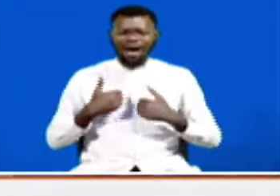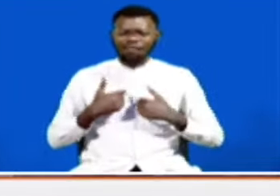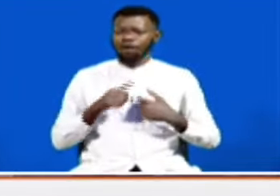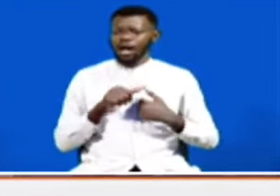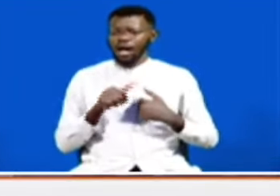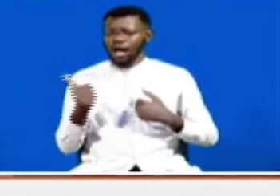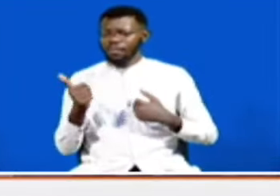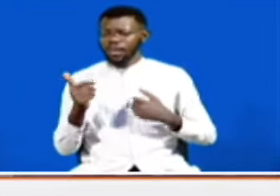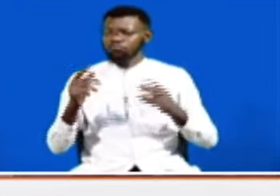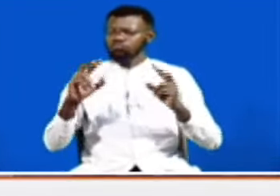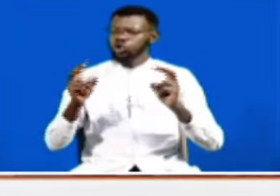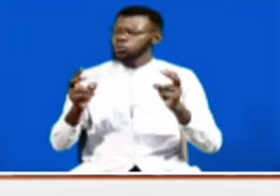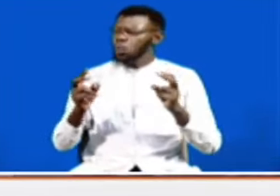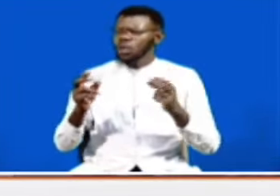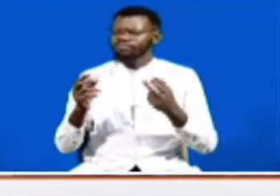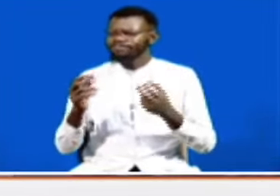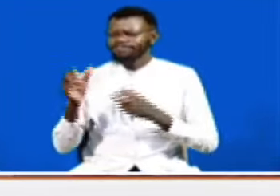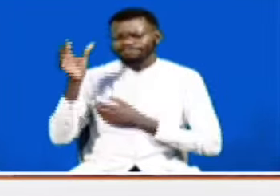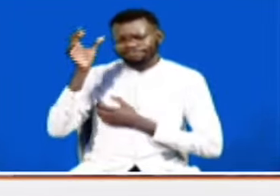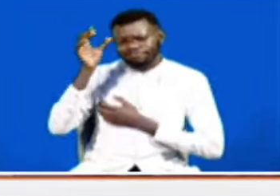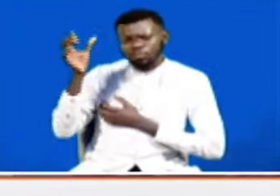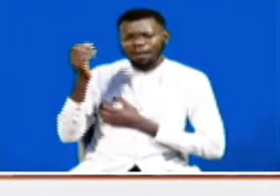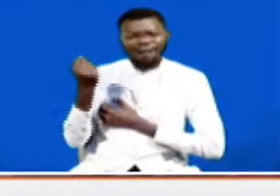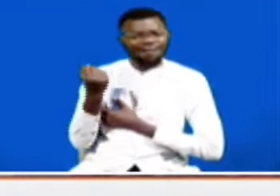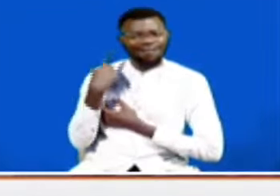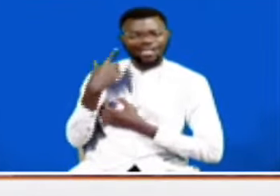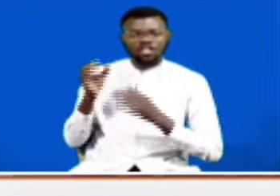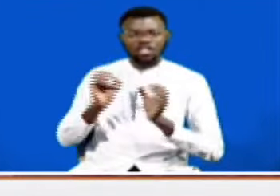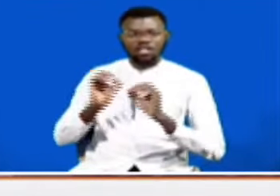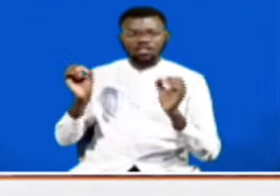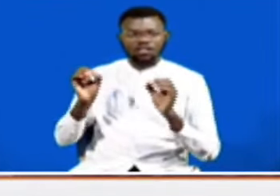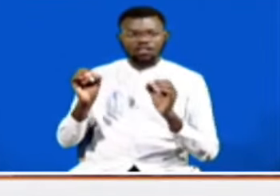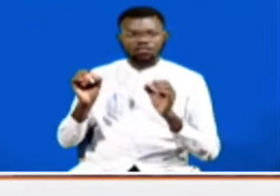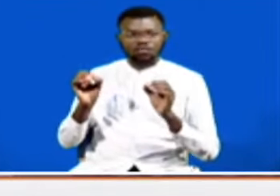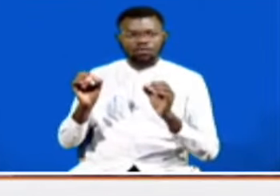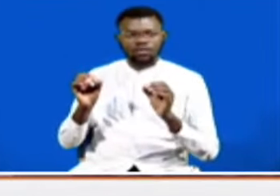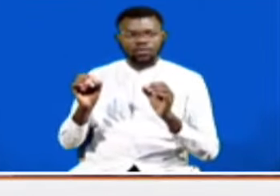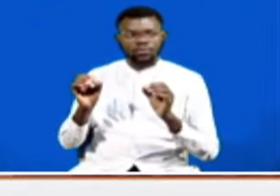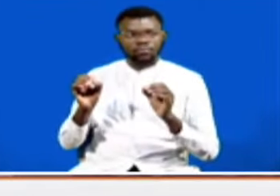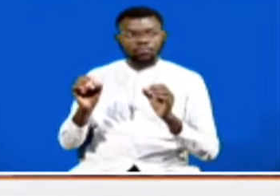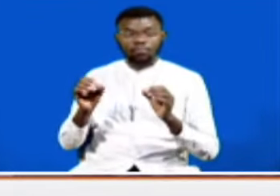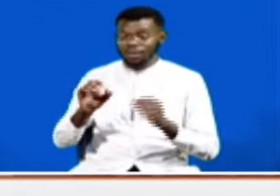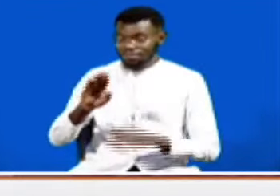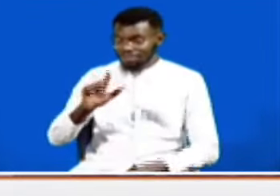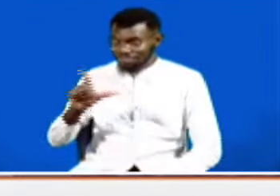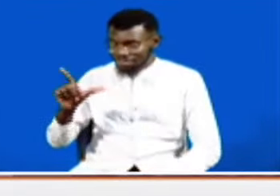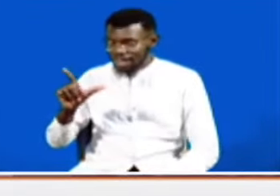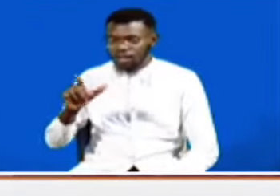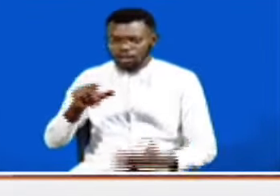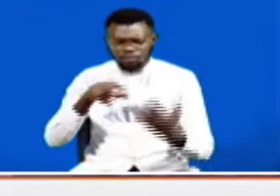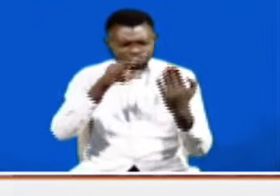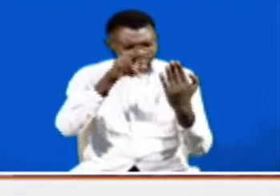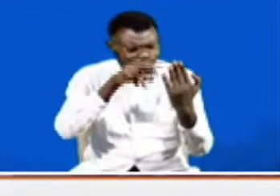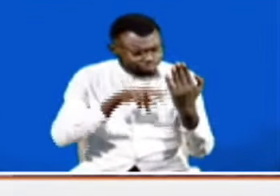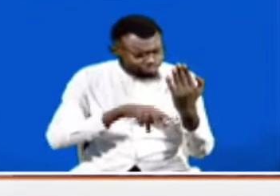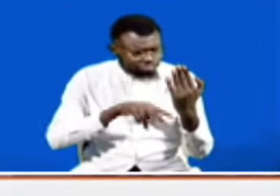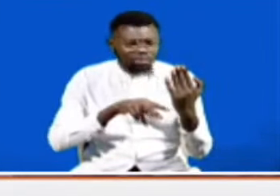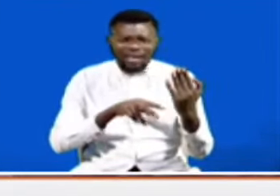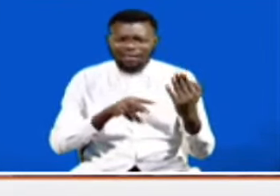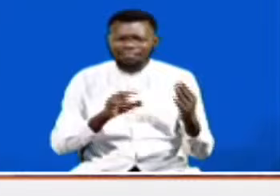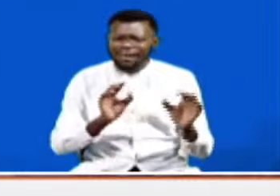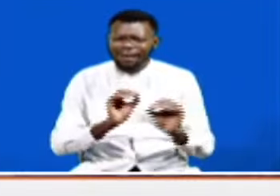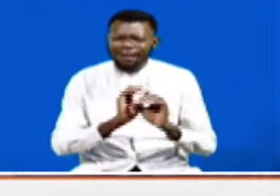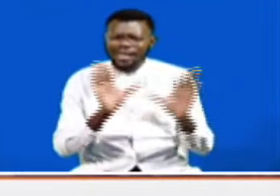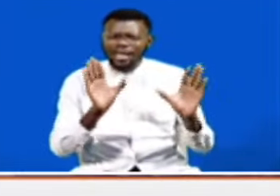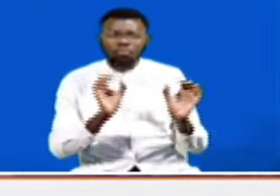Up to now, and I can demonstrate to you, that whoever has conceived this bill is not clear in their mind. Whether